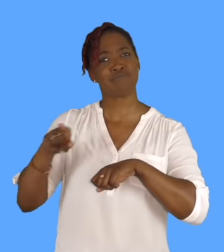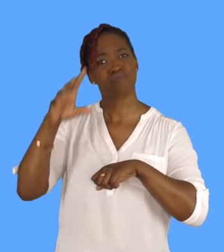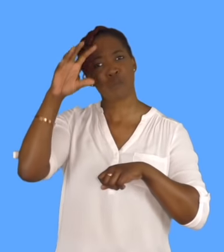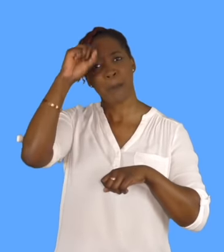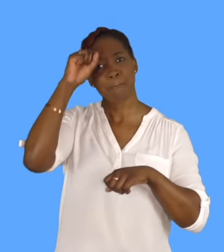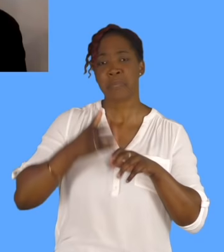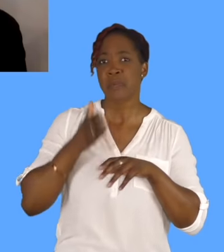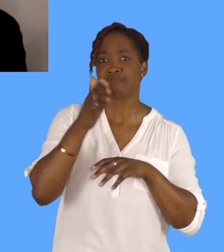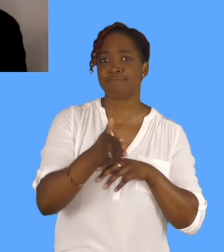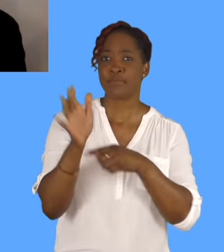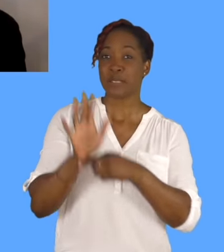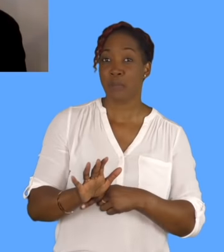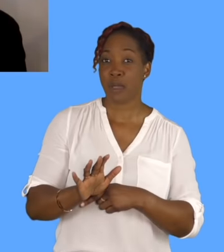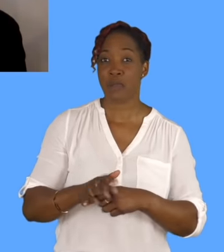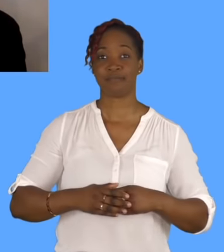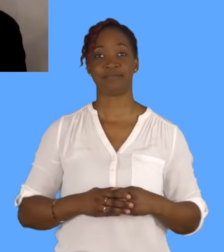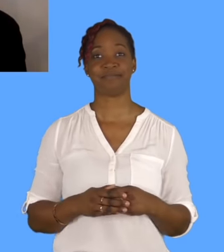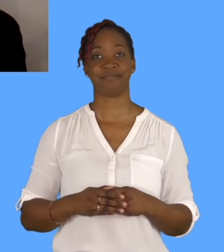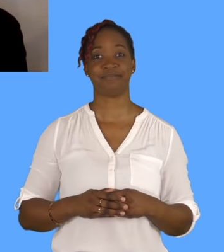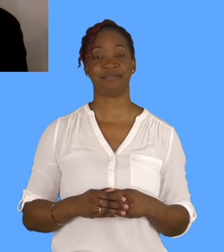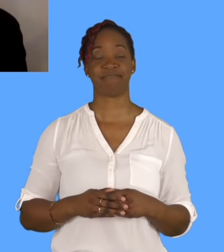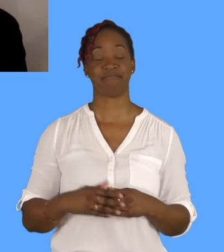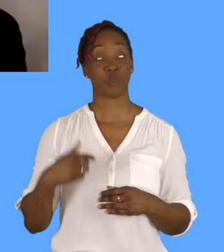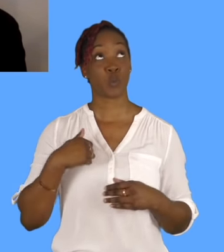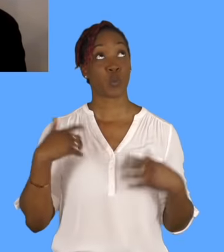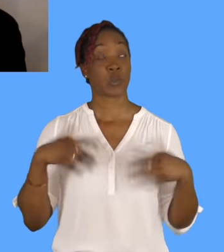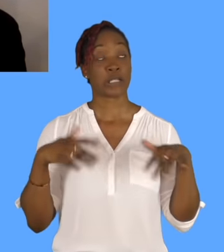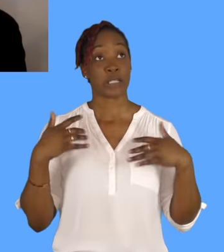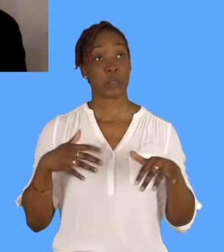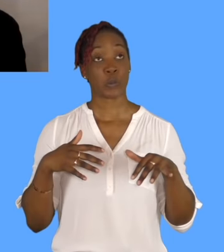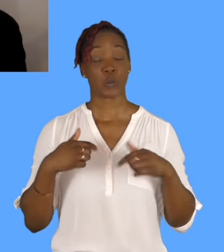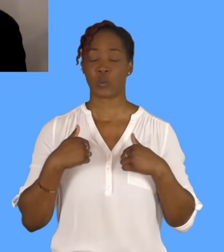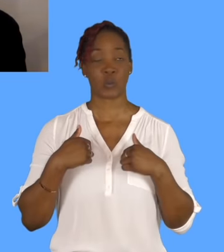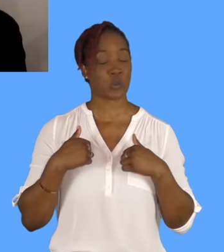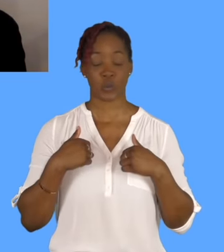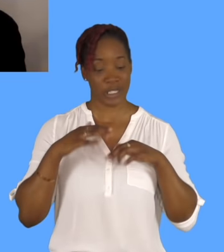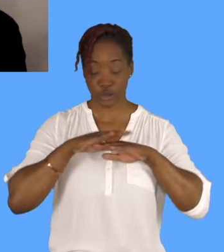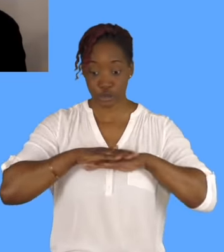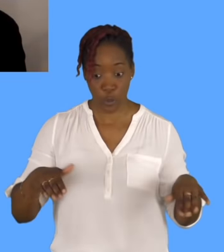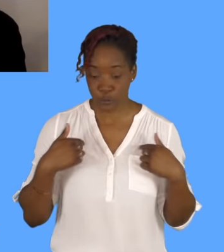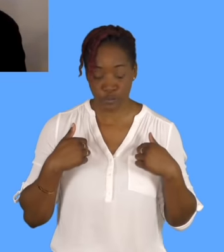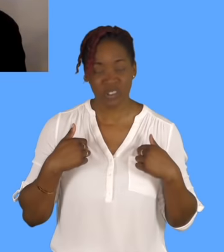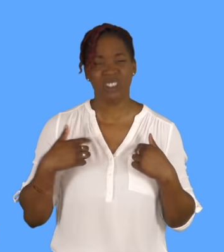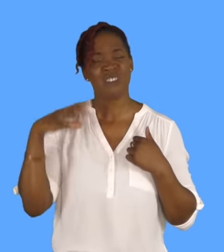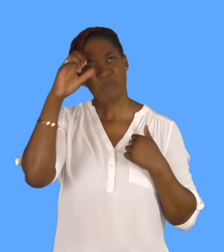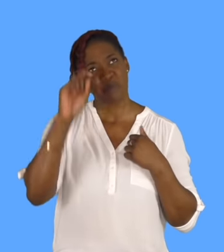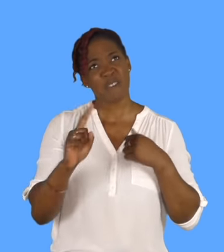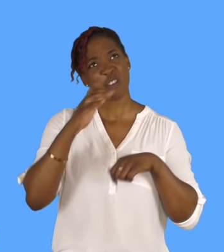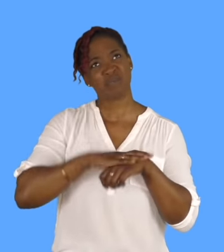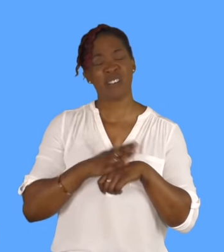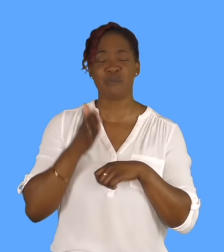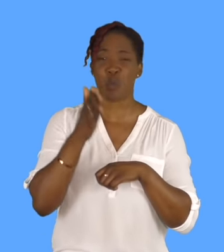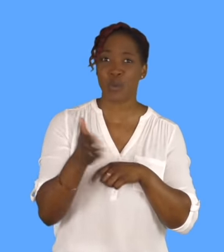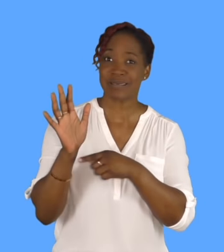going to the cinema? My god, I don't remember the first time going to the cinema. But I can tell